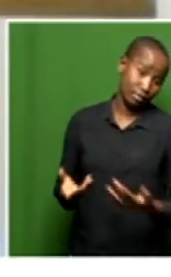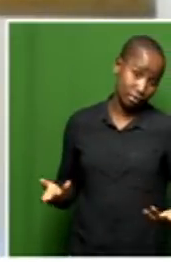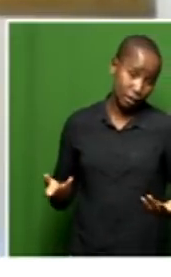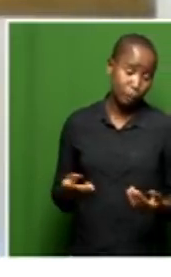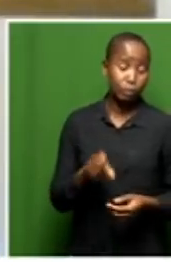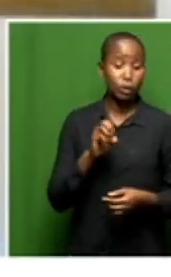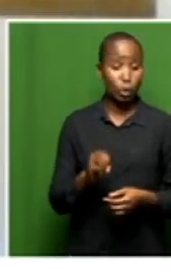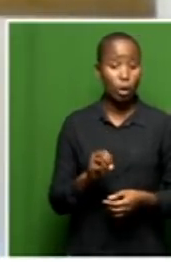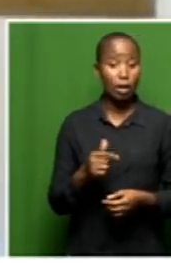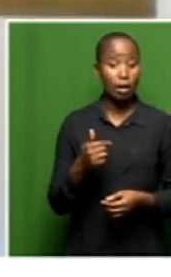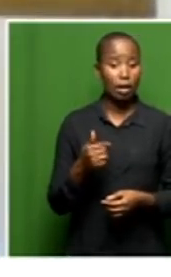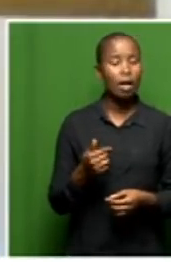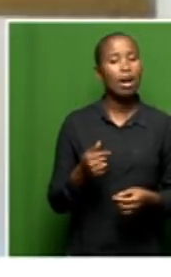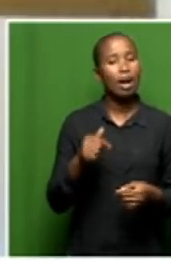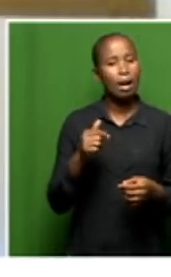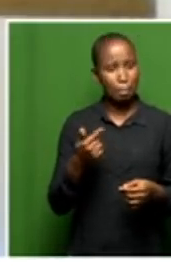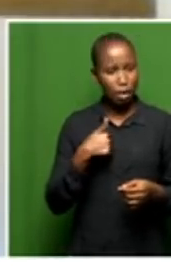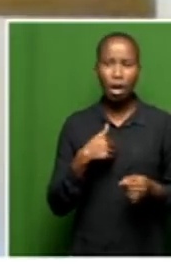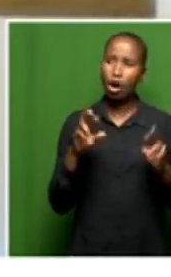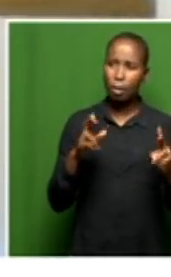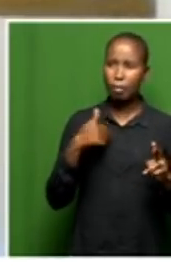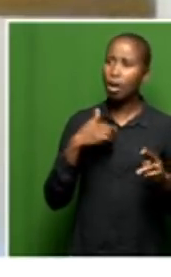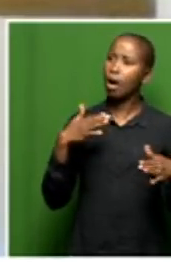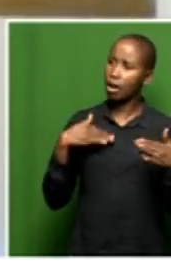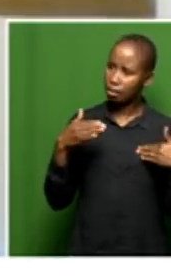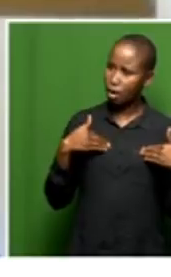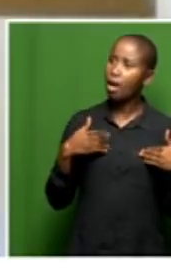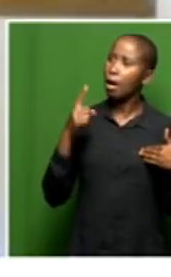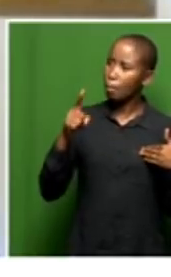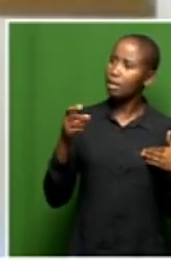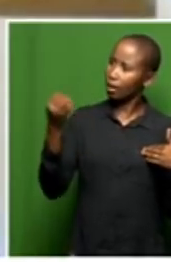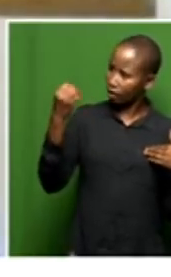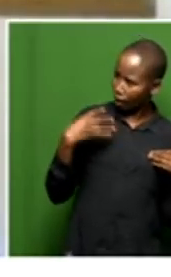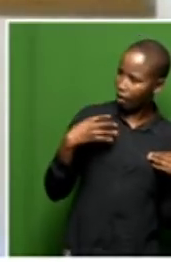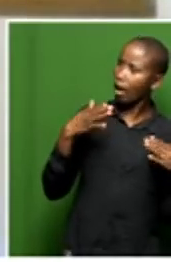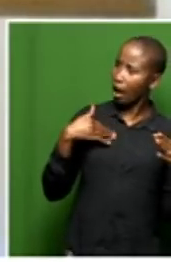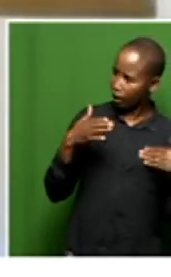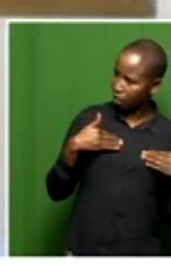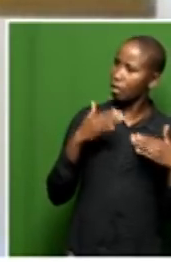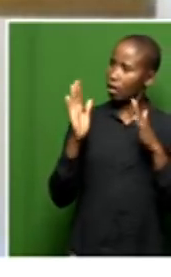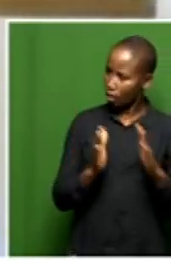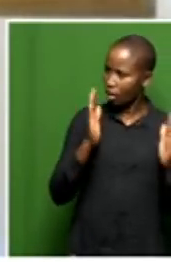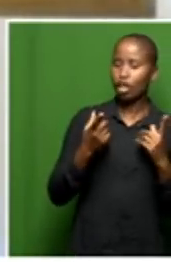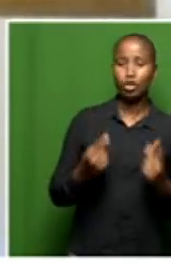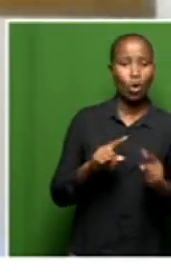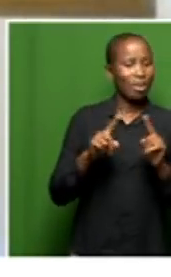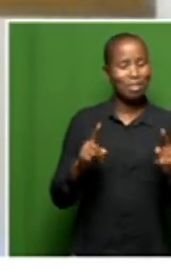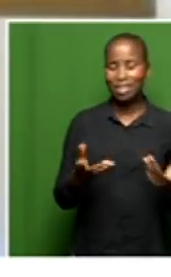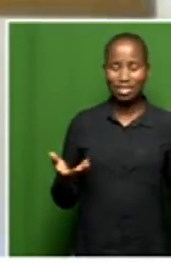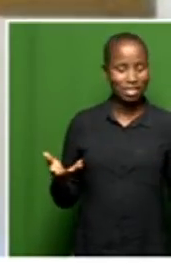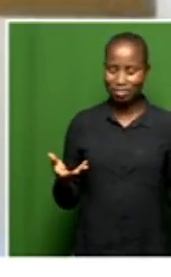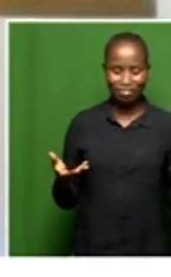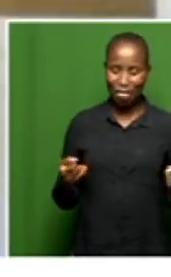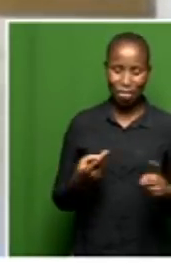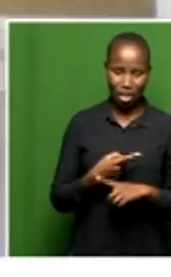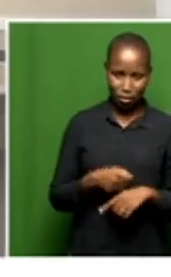purpose as administrators was to get the administrative side fixed, know, the financials. So